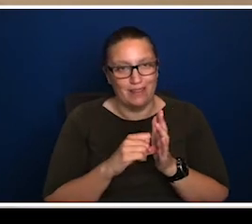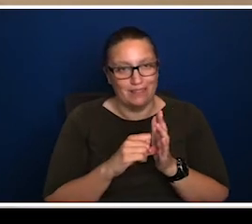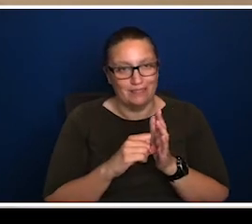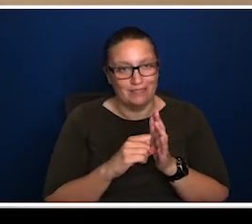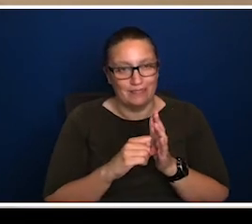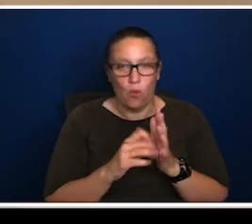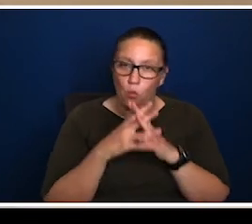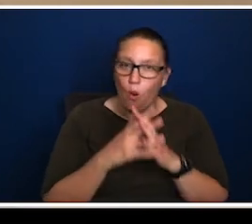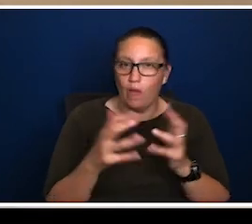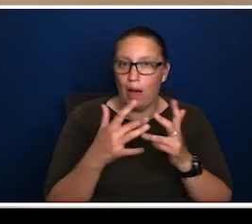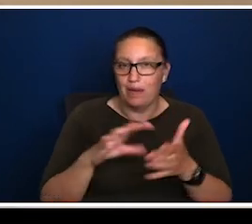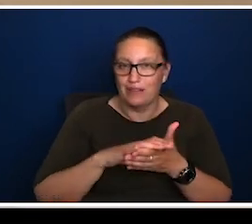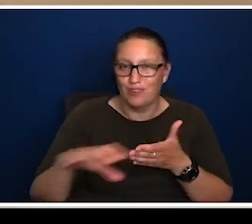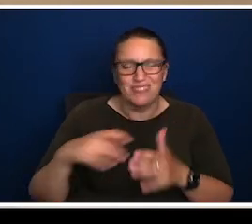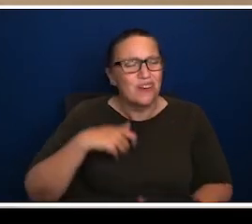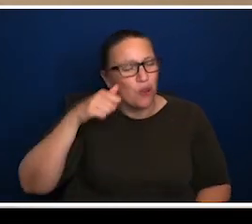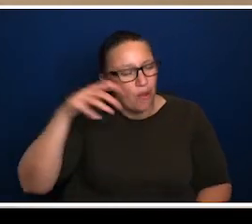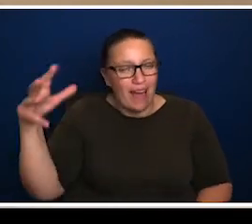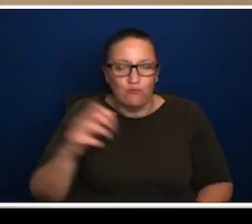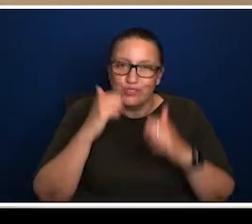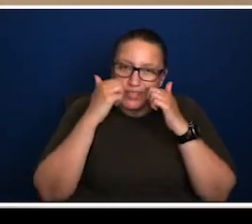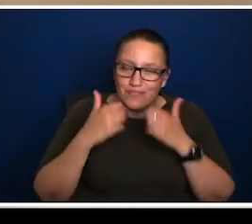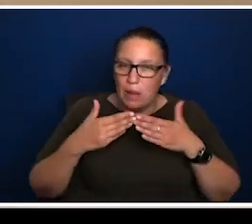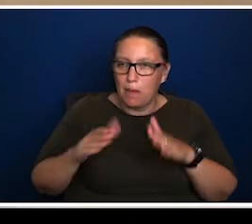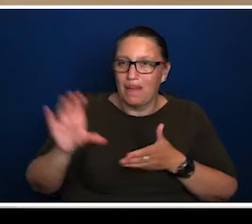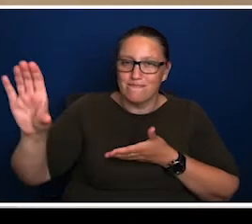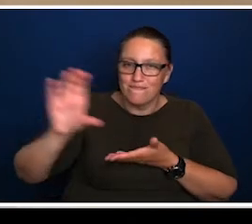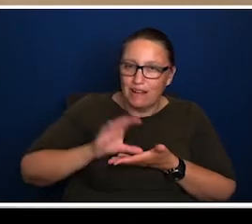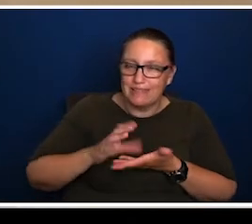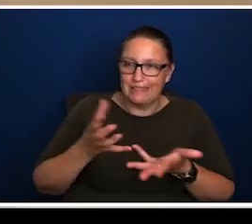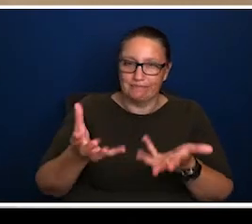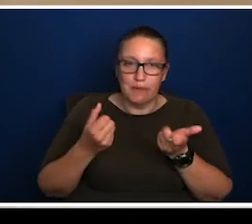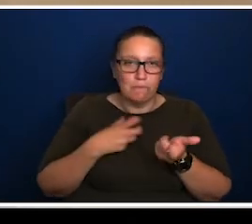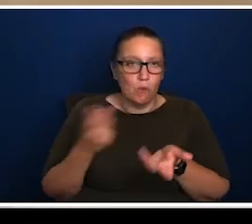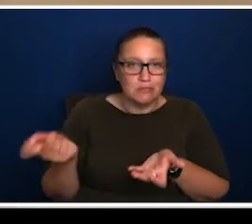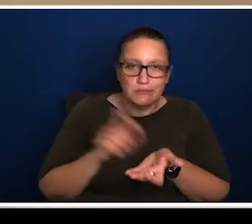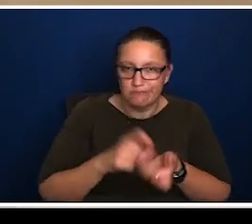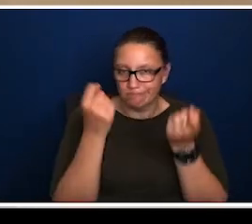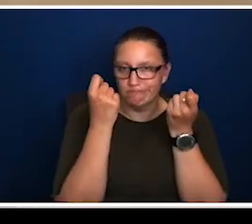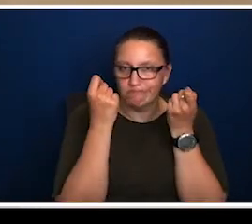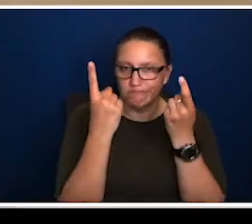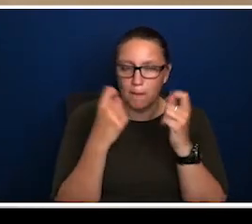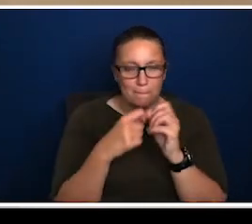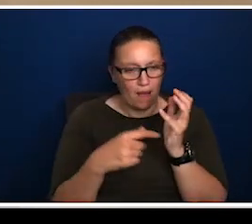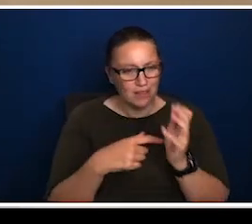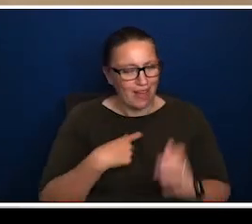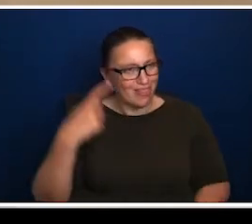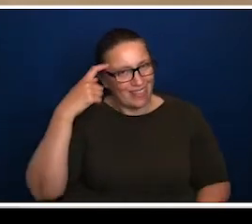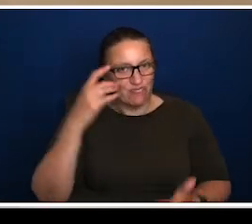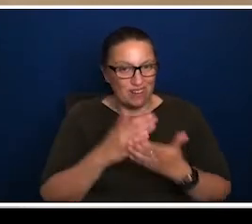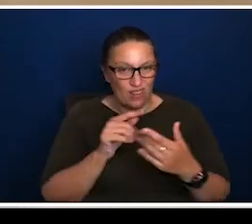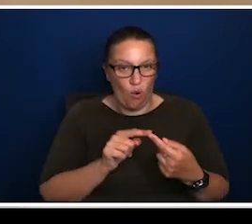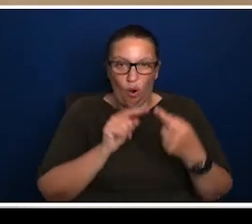there's a need to to justify public funding and attract more sponsorship. However, I think that it is